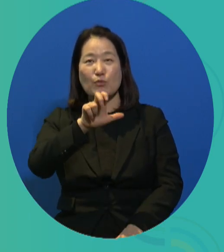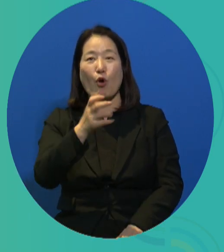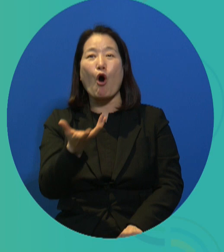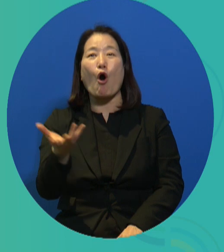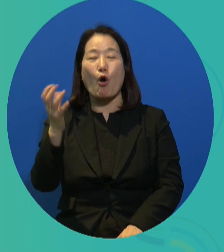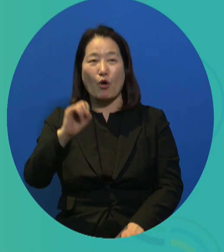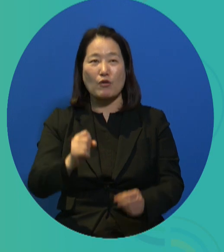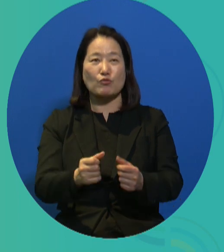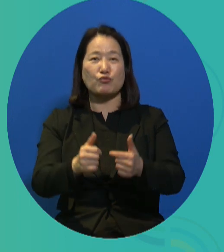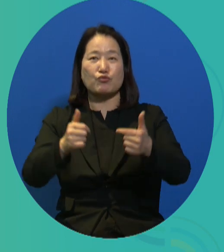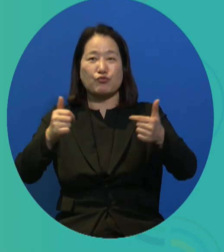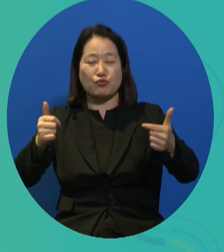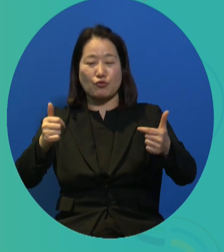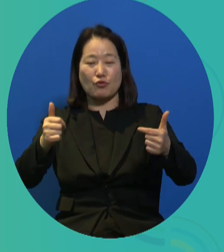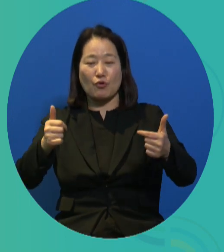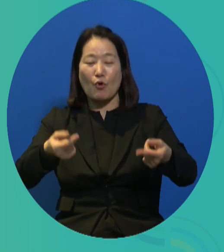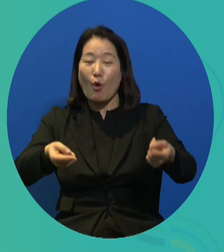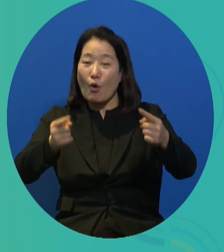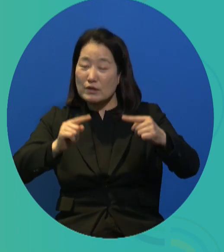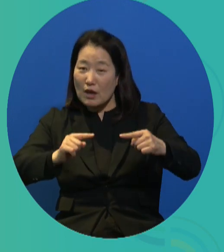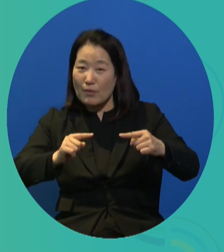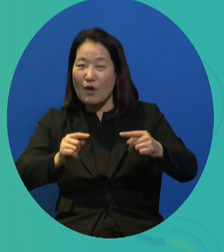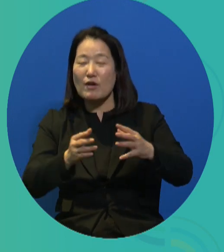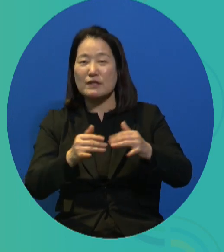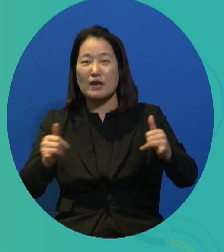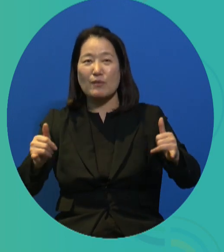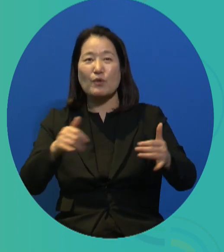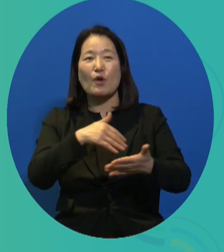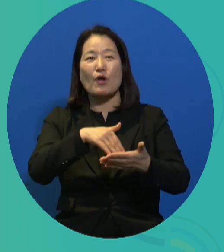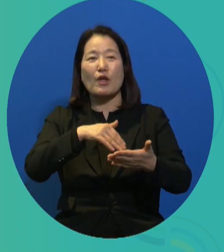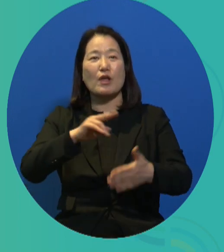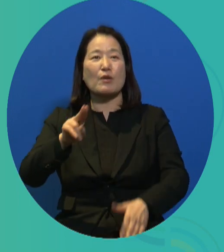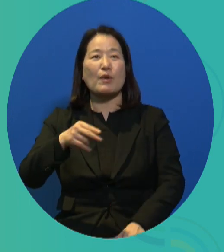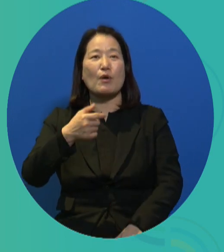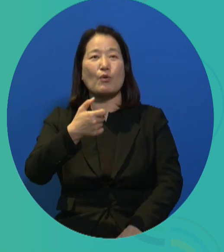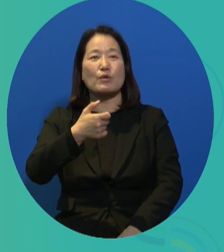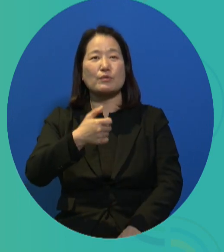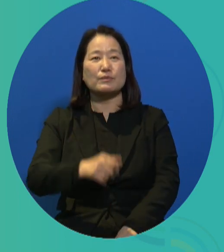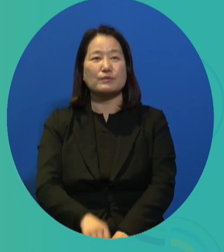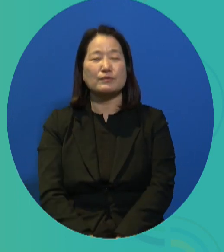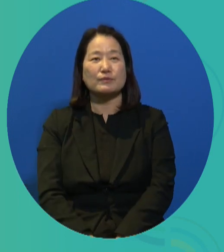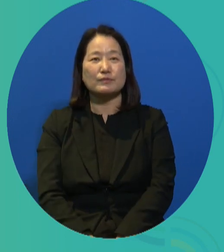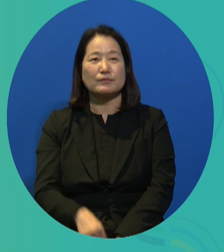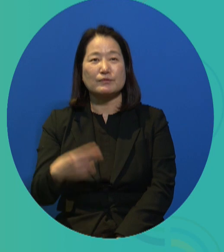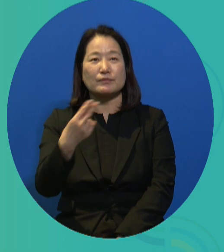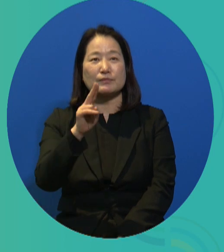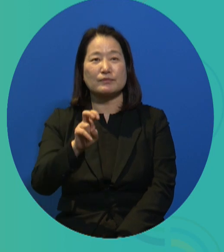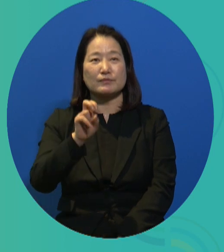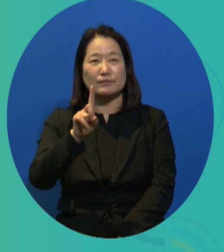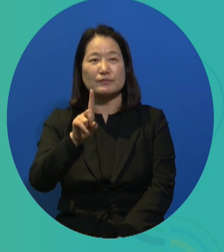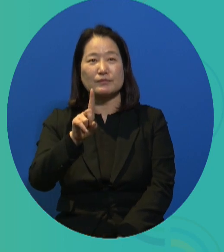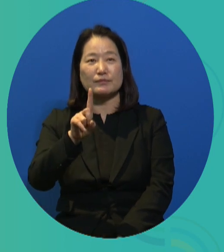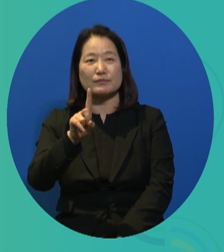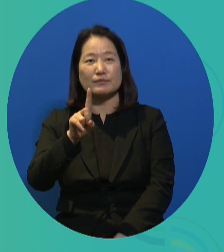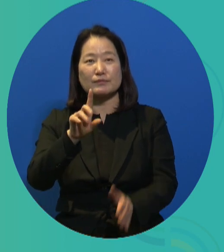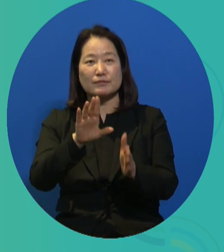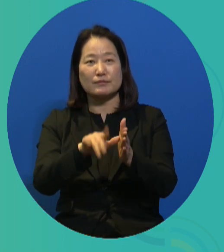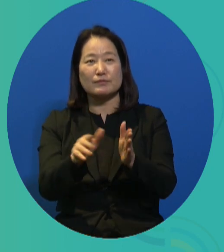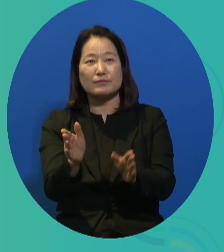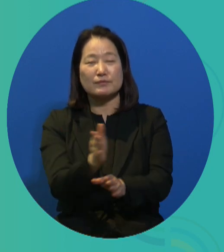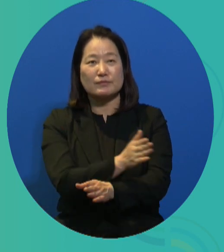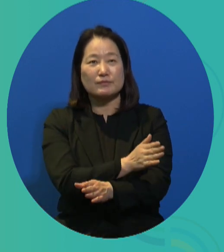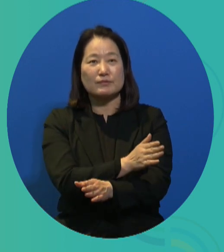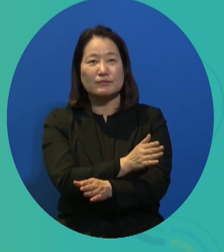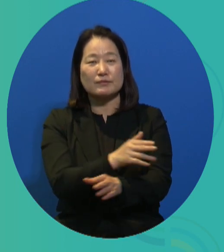increased to 2.5 billion and increased the number of participating people to 275. And in